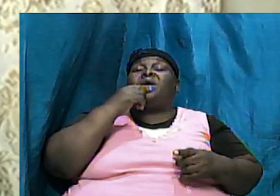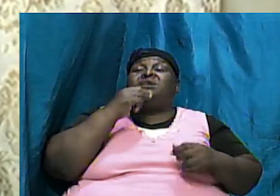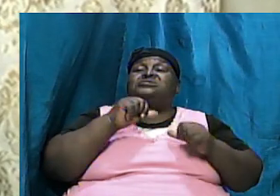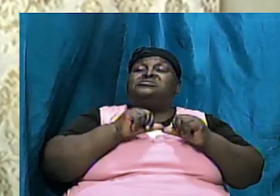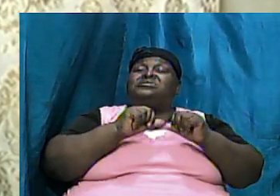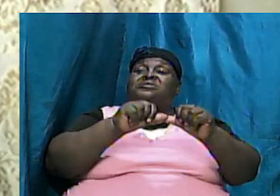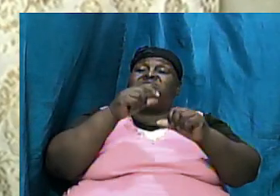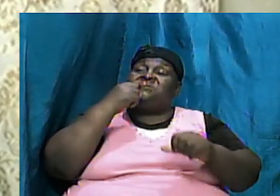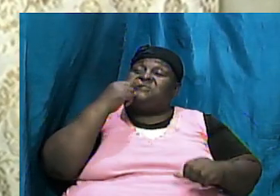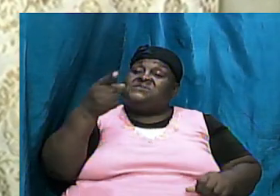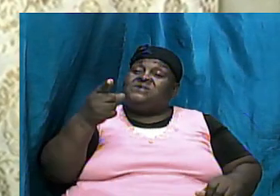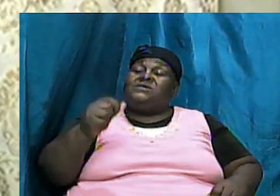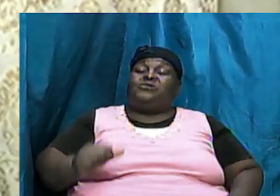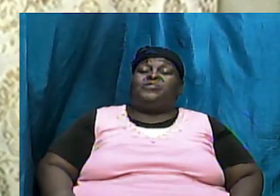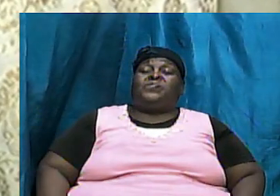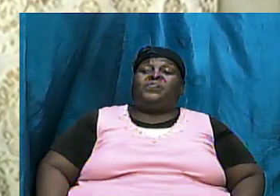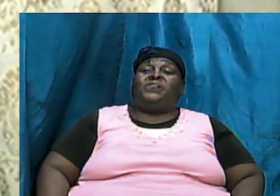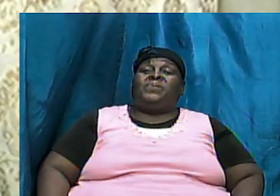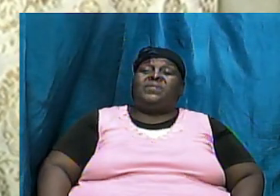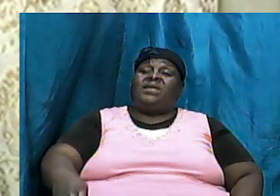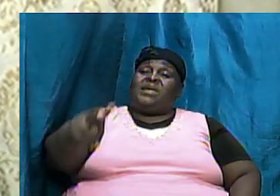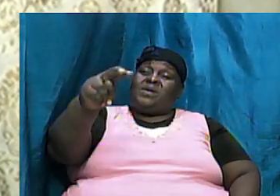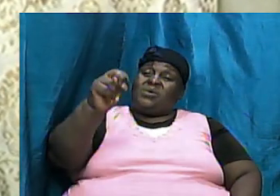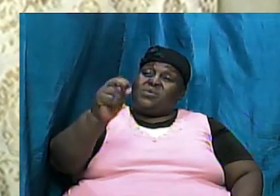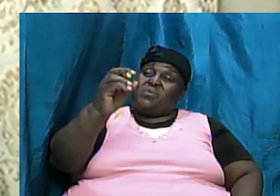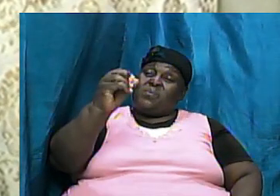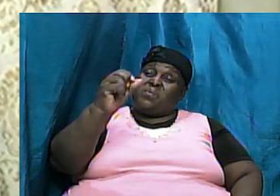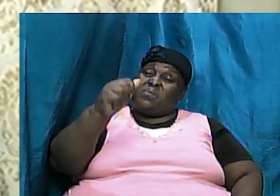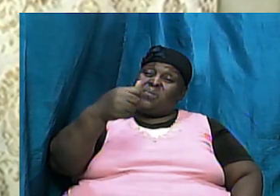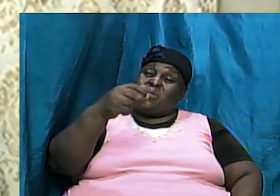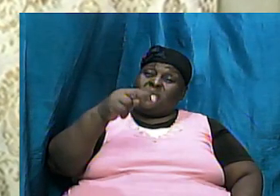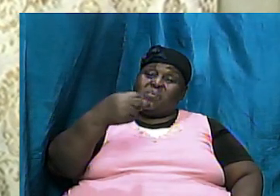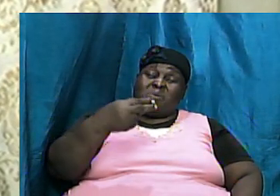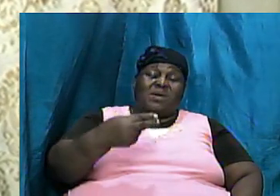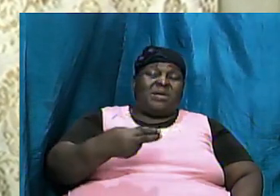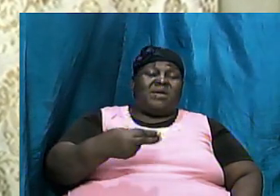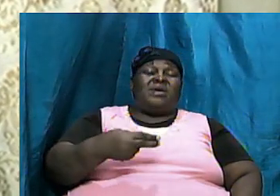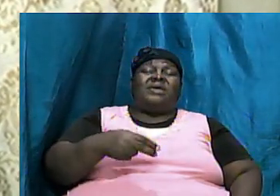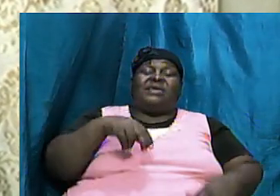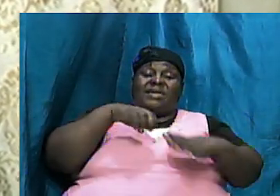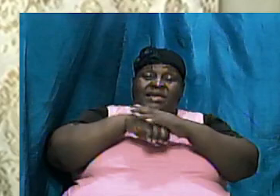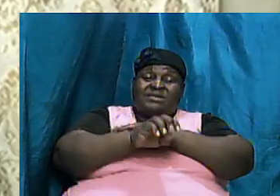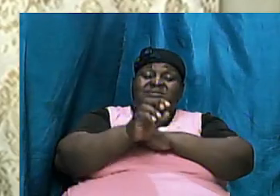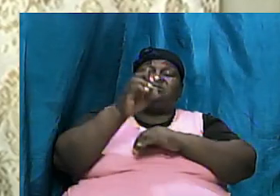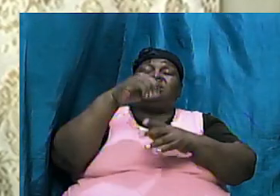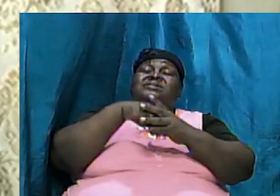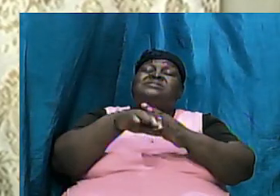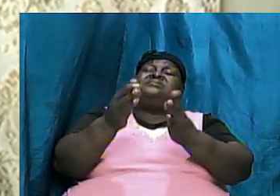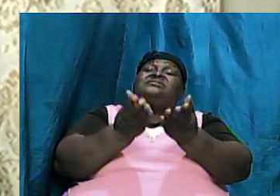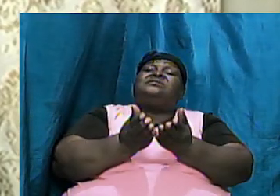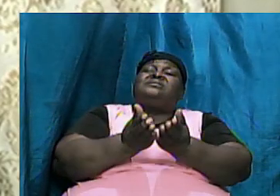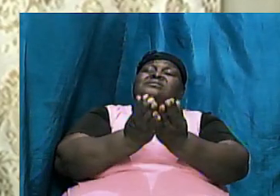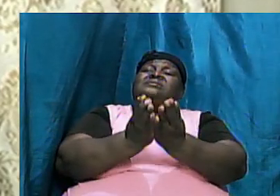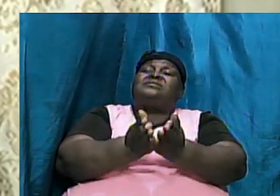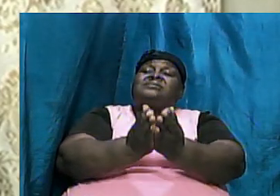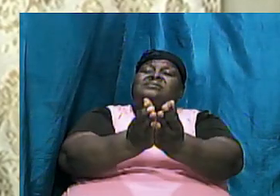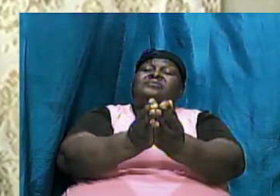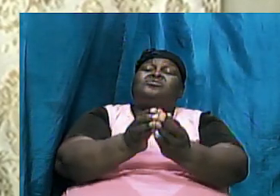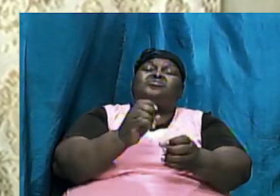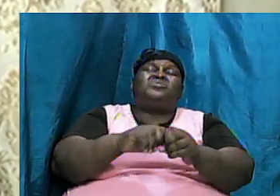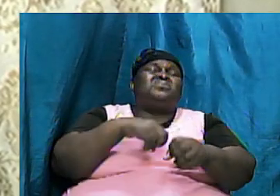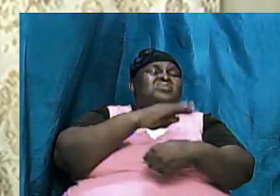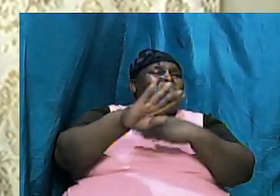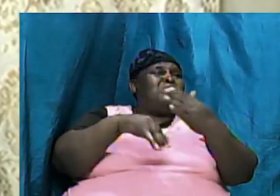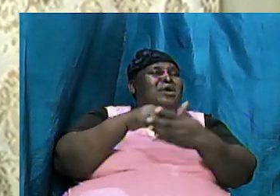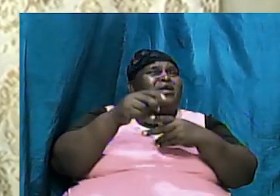that Noah entered into the ark so all the folks who argue